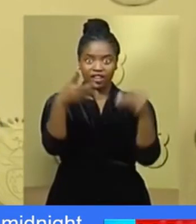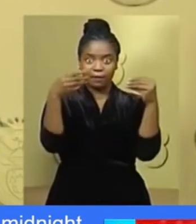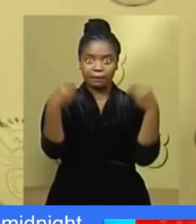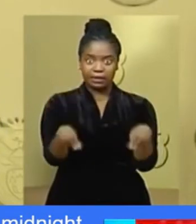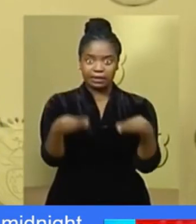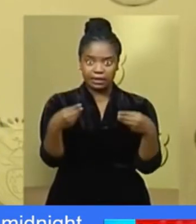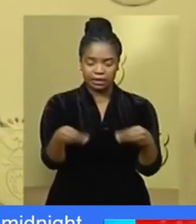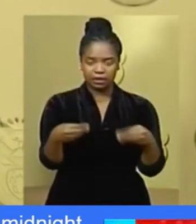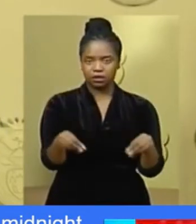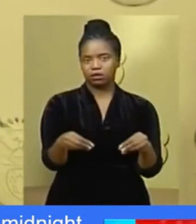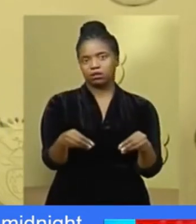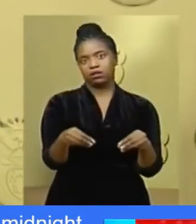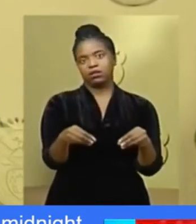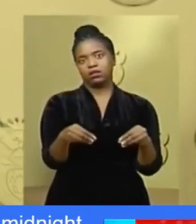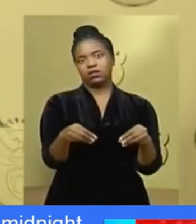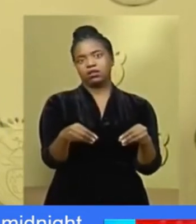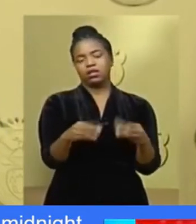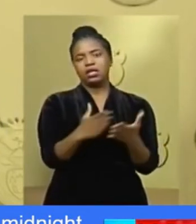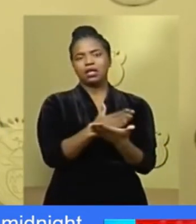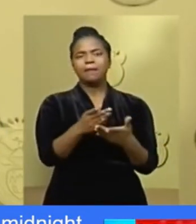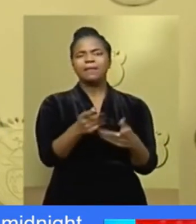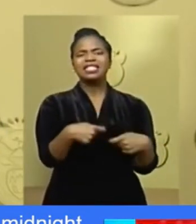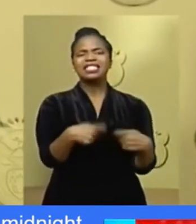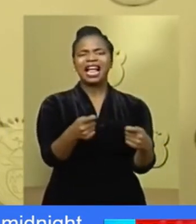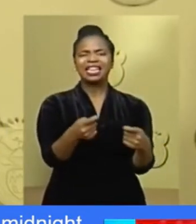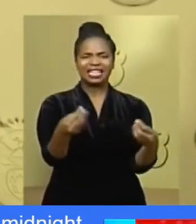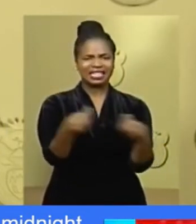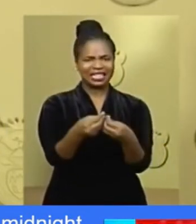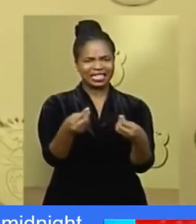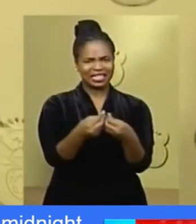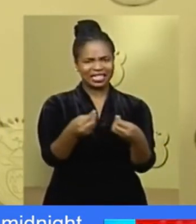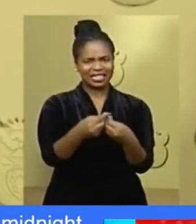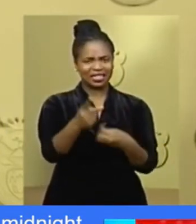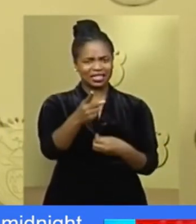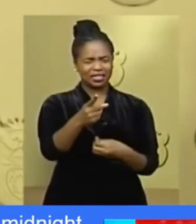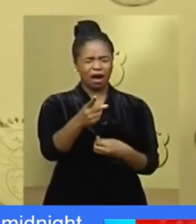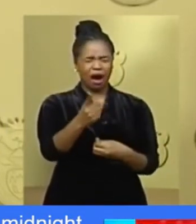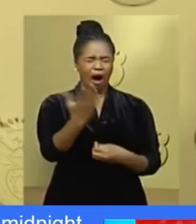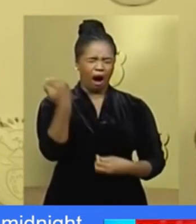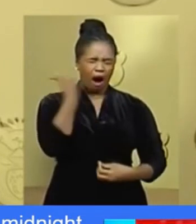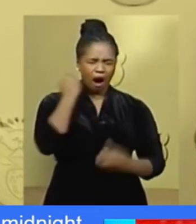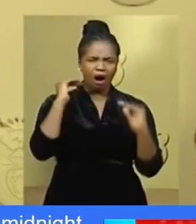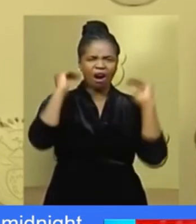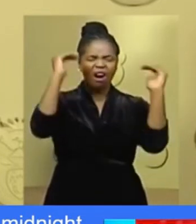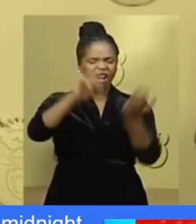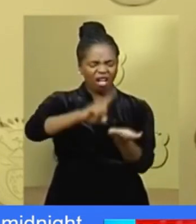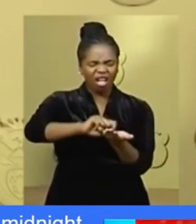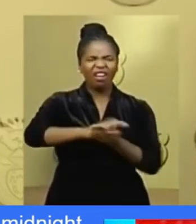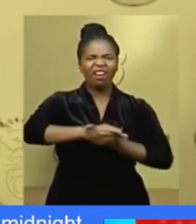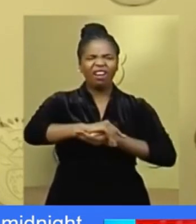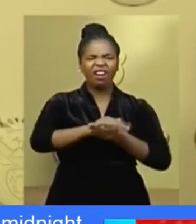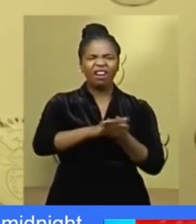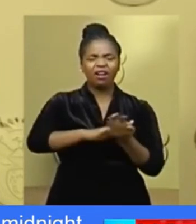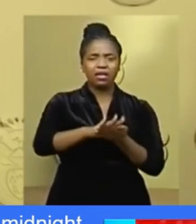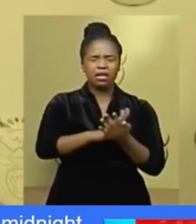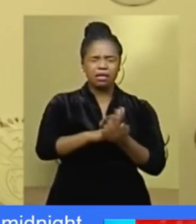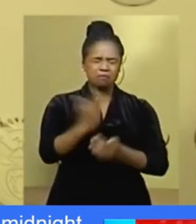that are selling certain essential goods at excessively high prices.